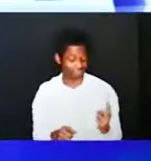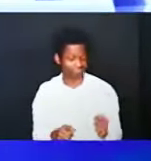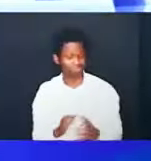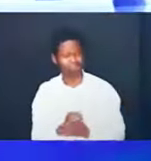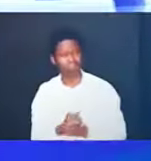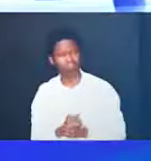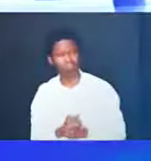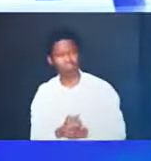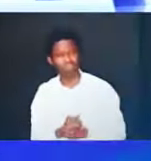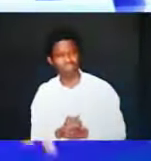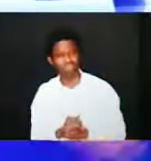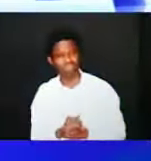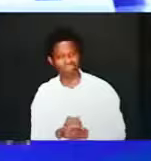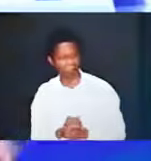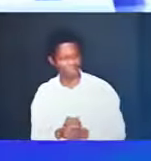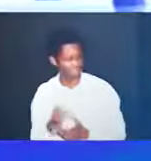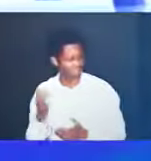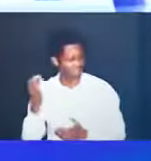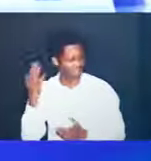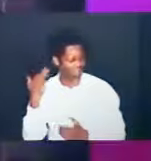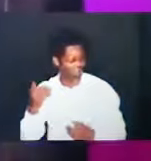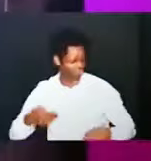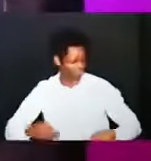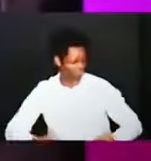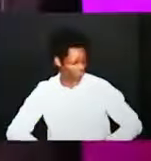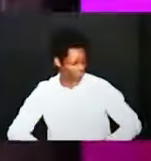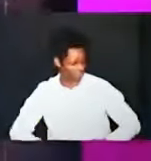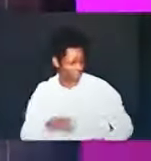was so young about two years